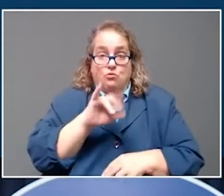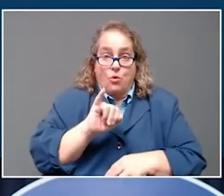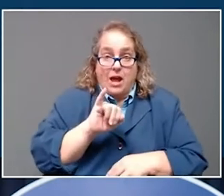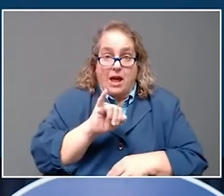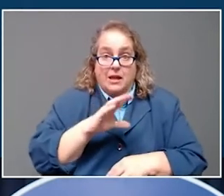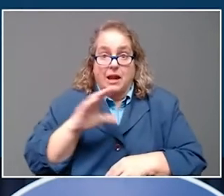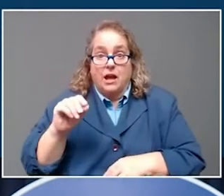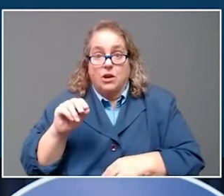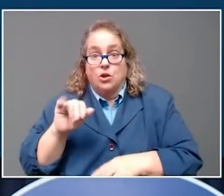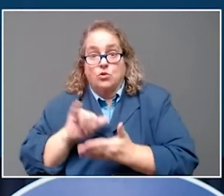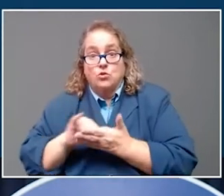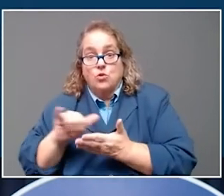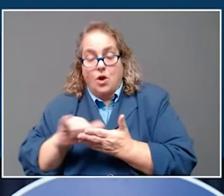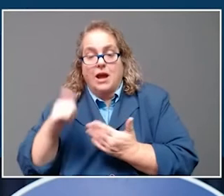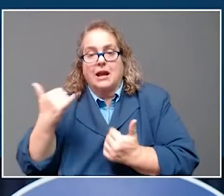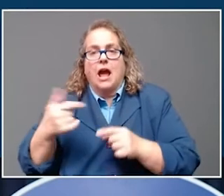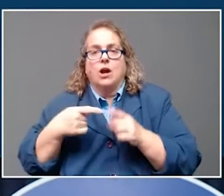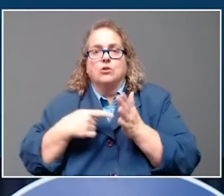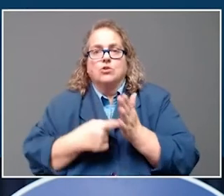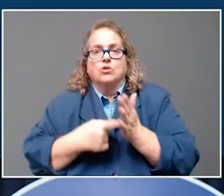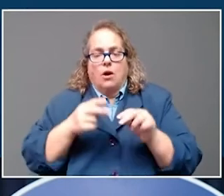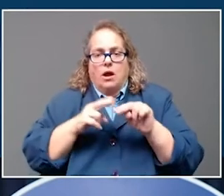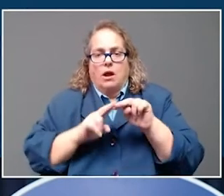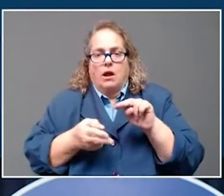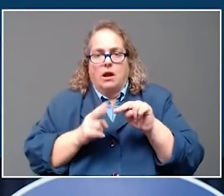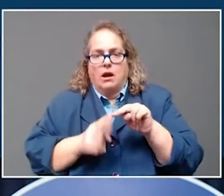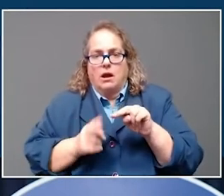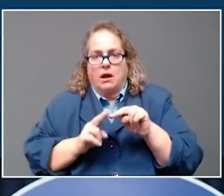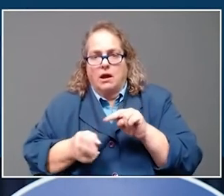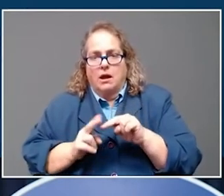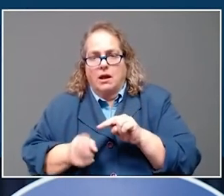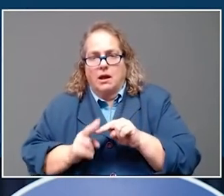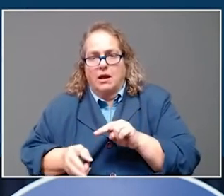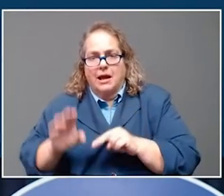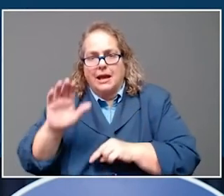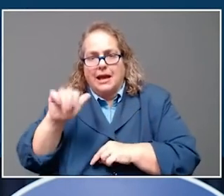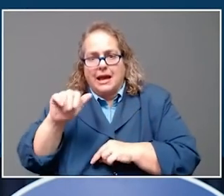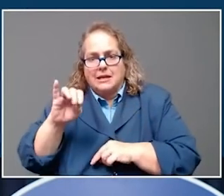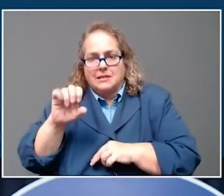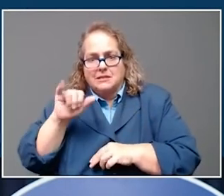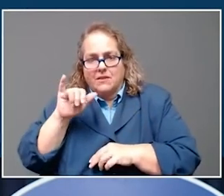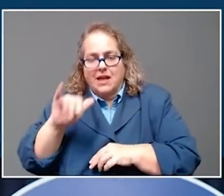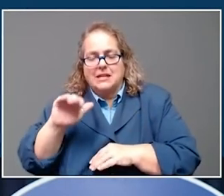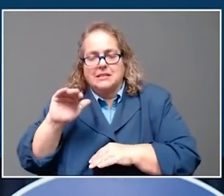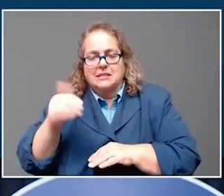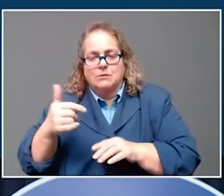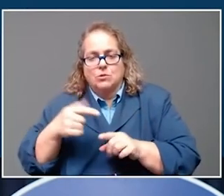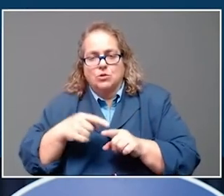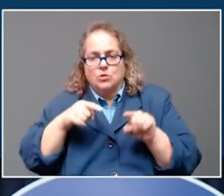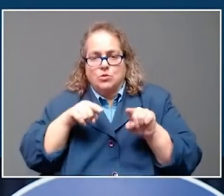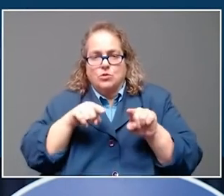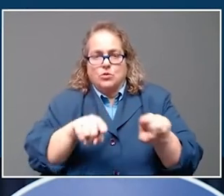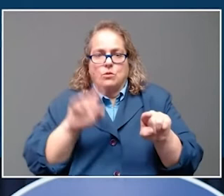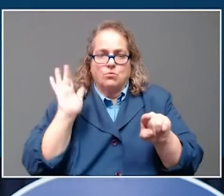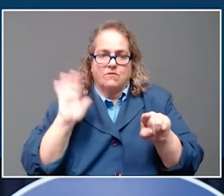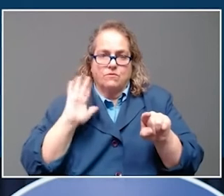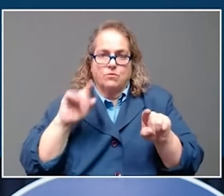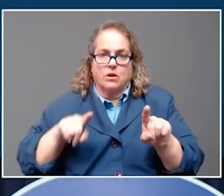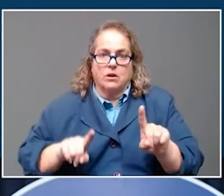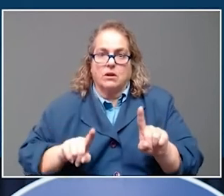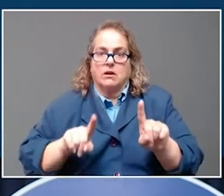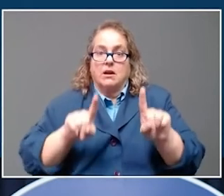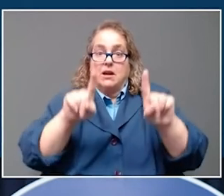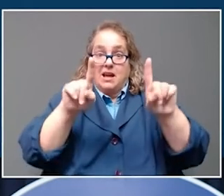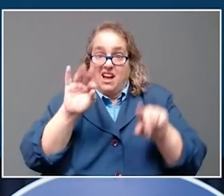rapid decline in new cases that appears to mirror the immediately prior vertical climb. If Kentucky follows